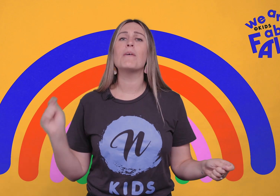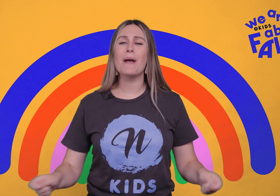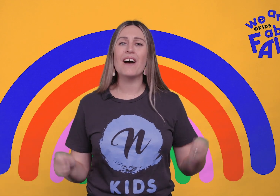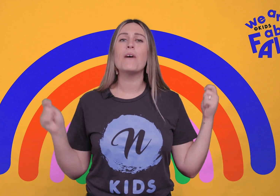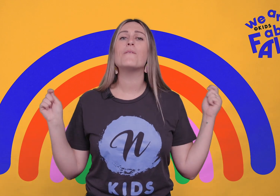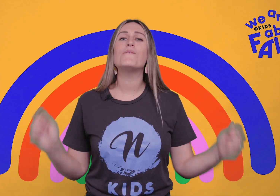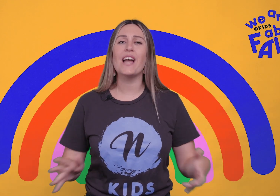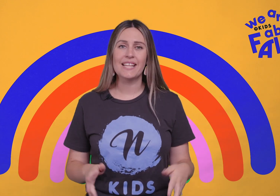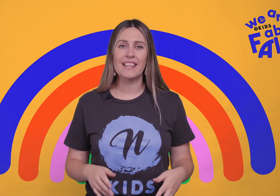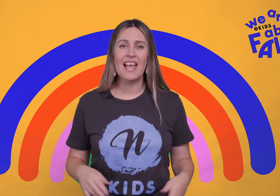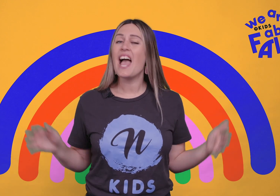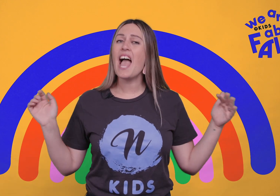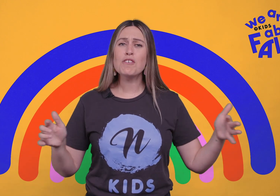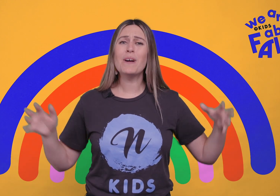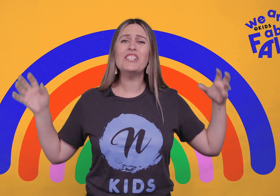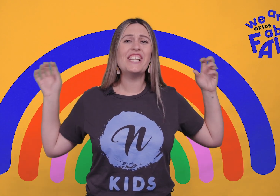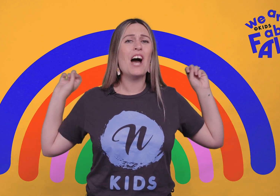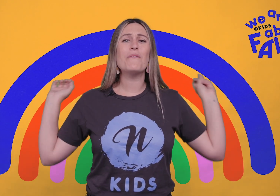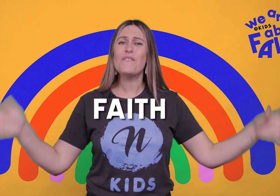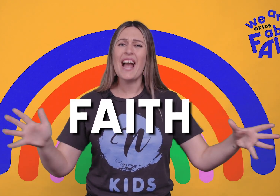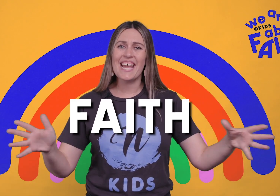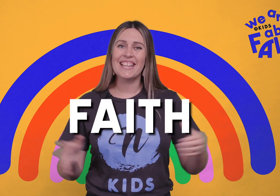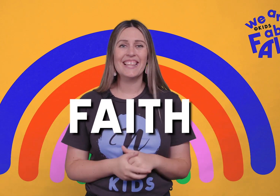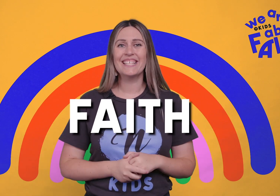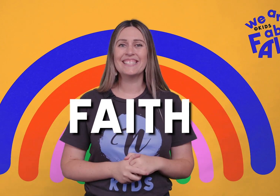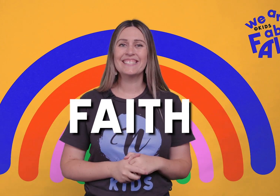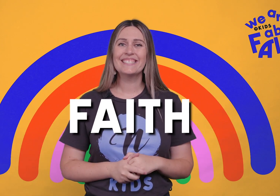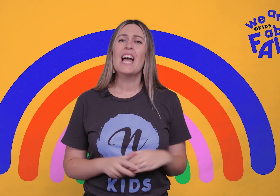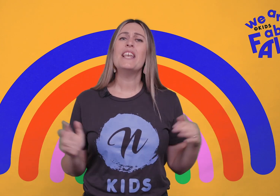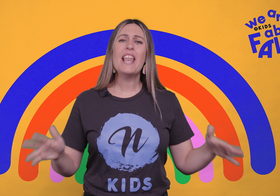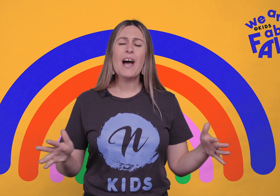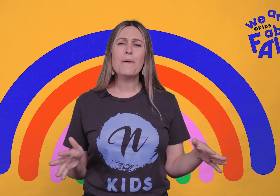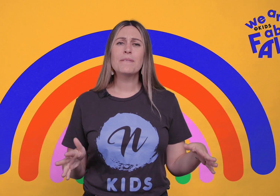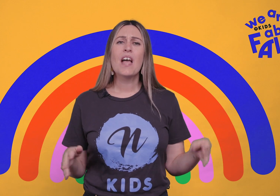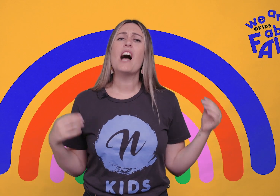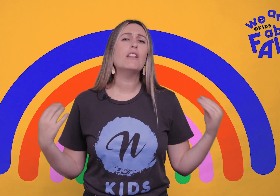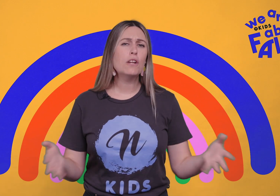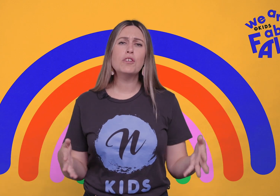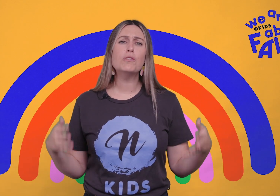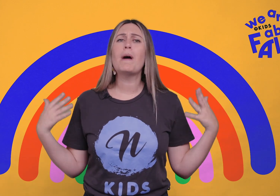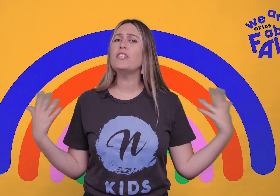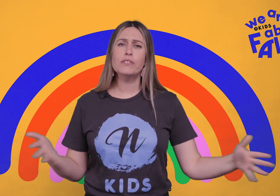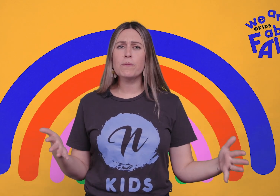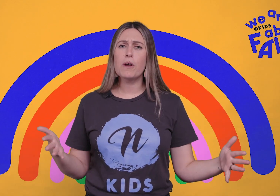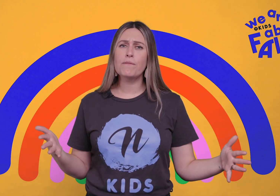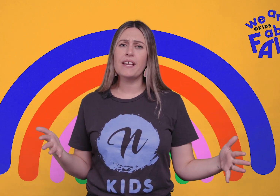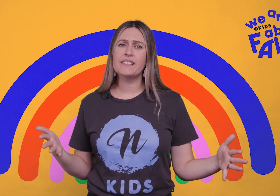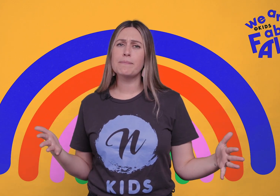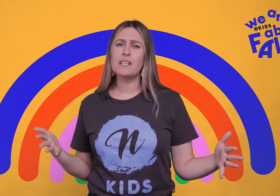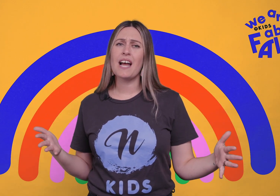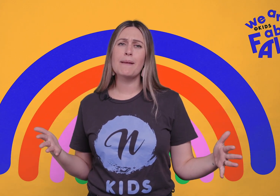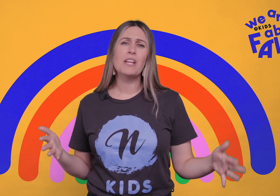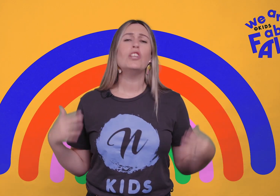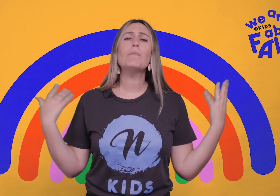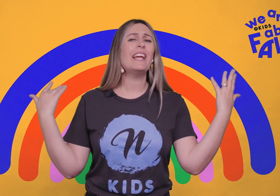Are About Faith. Everyone shout faith! Now, a lot of you might use the word faith